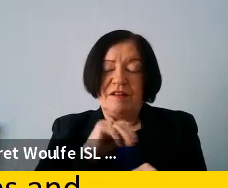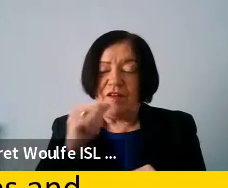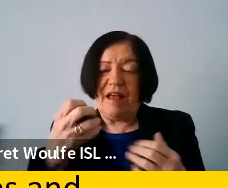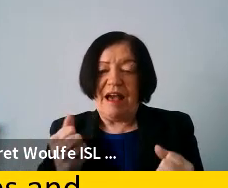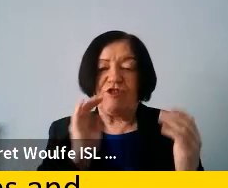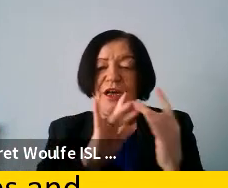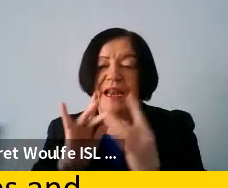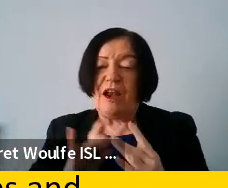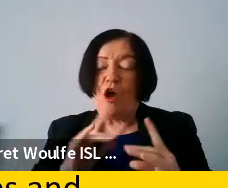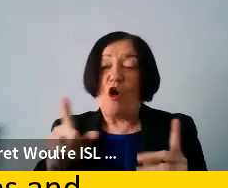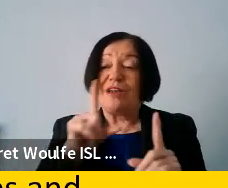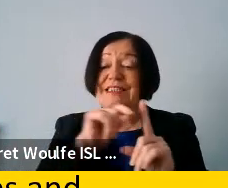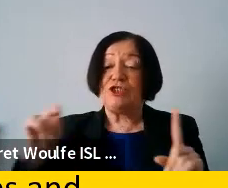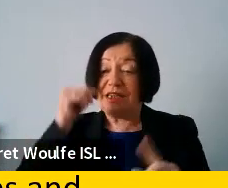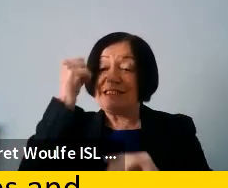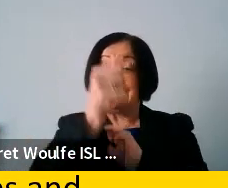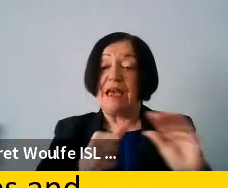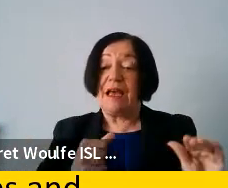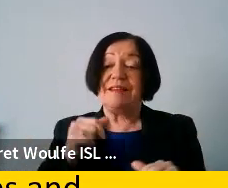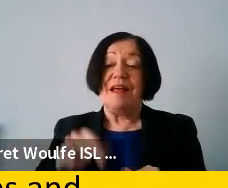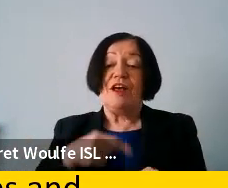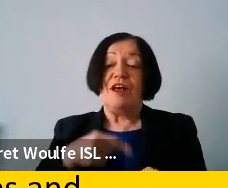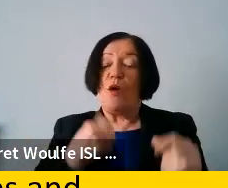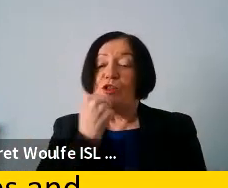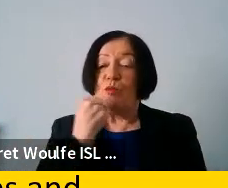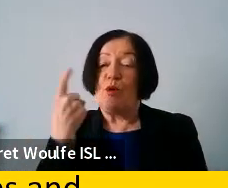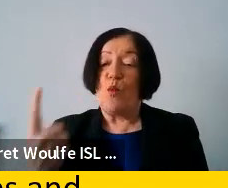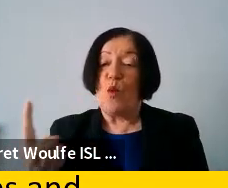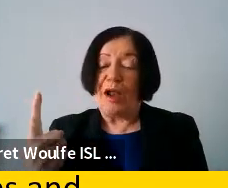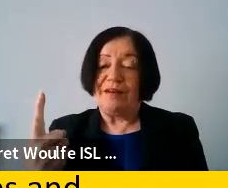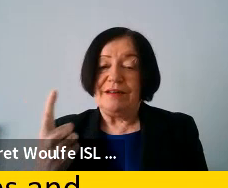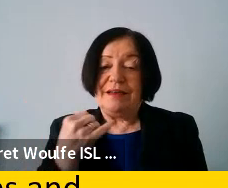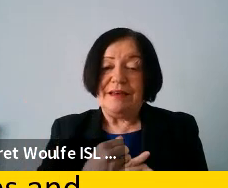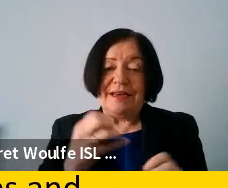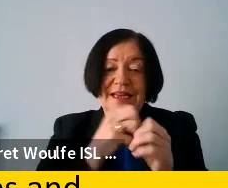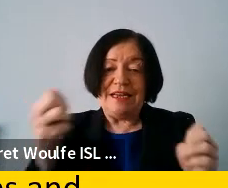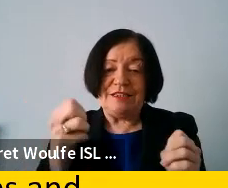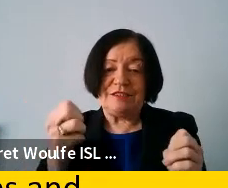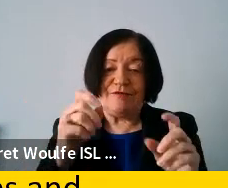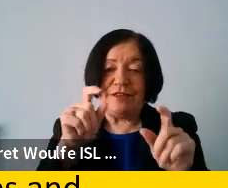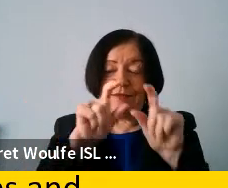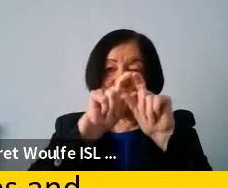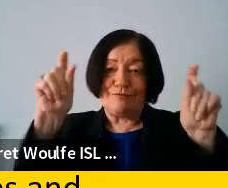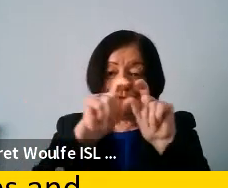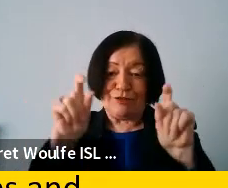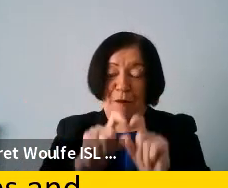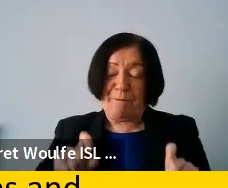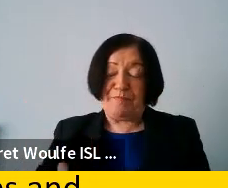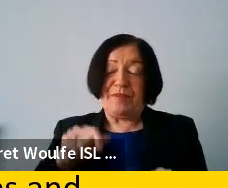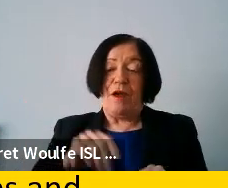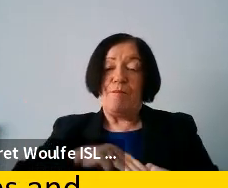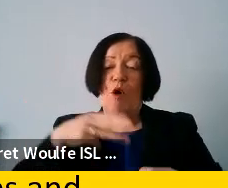connectivity or digital skills. So this is always number one in each of the subtopics. Then there were more